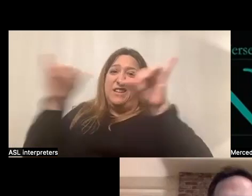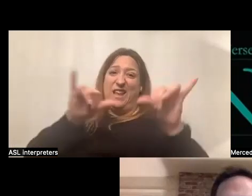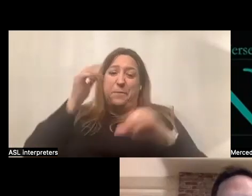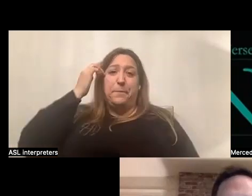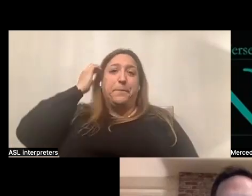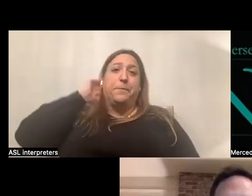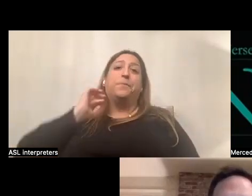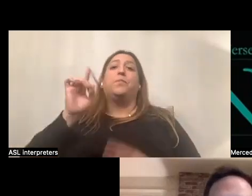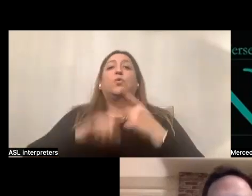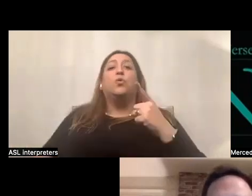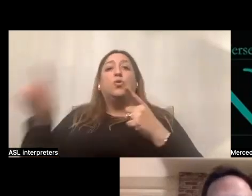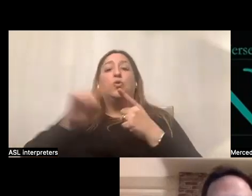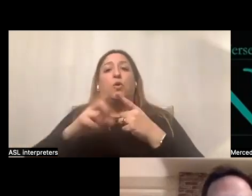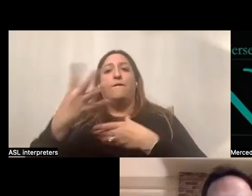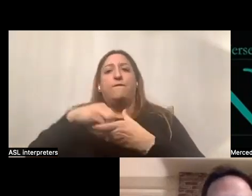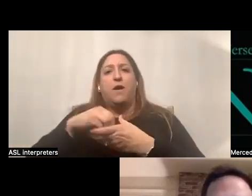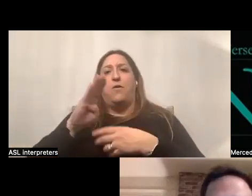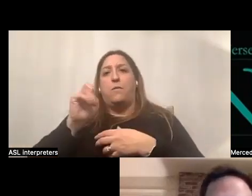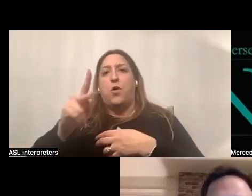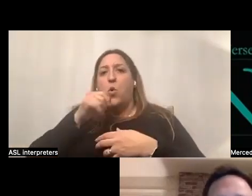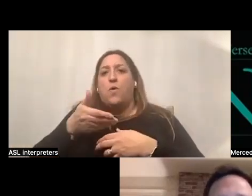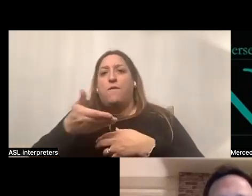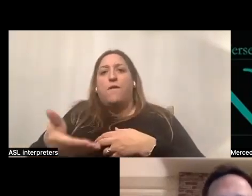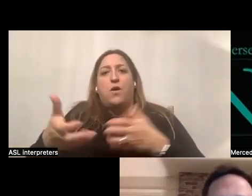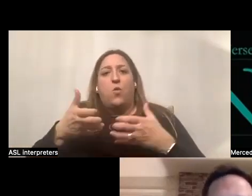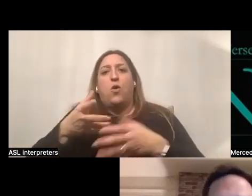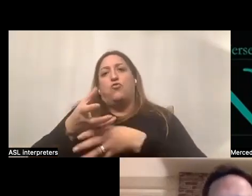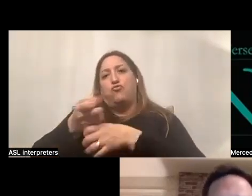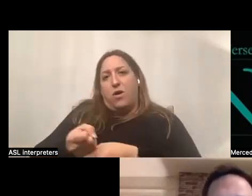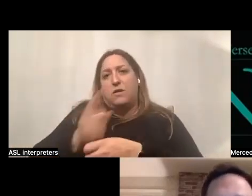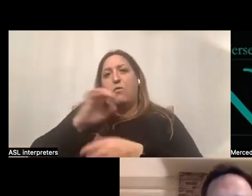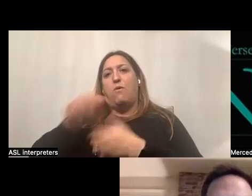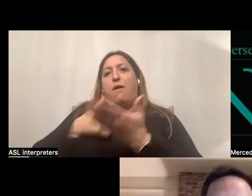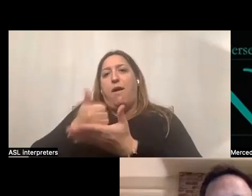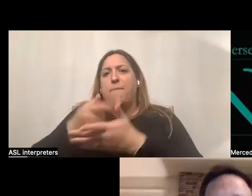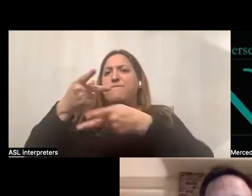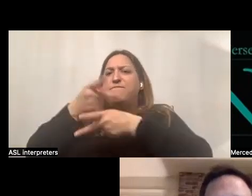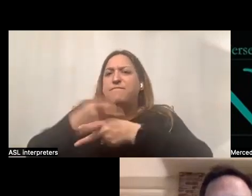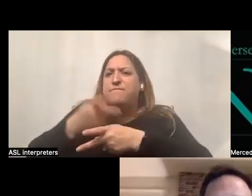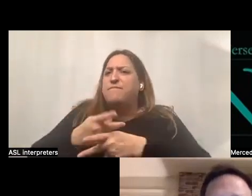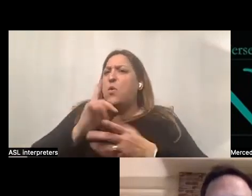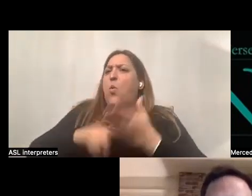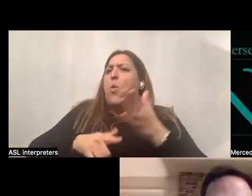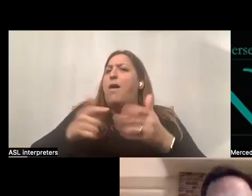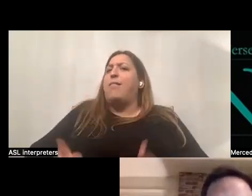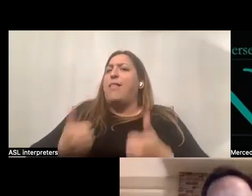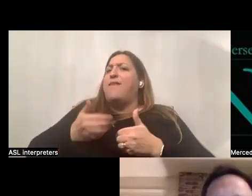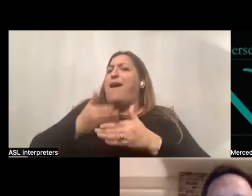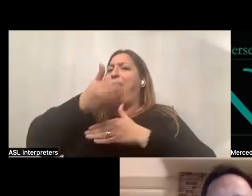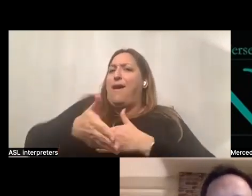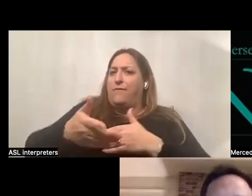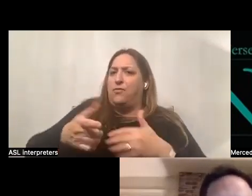circle consisted of people Brock wanted to invite that he trusted and would help him figure out life, what his life after his parents' house could be.